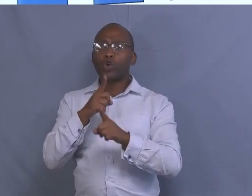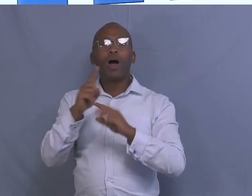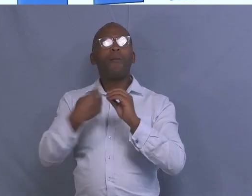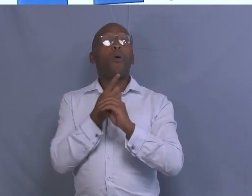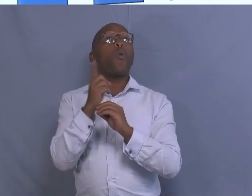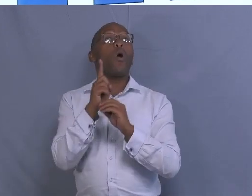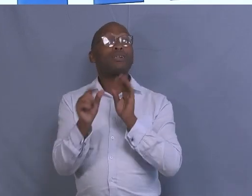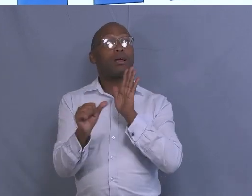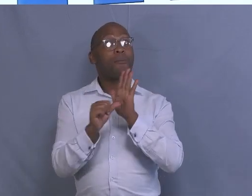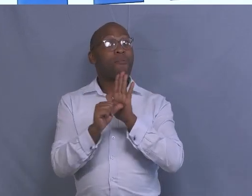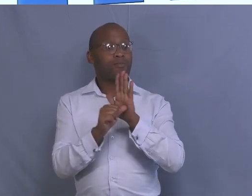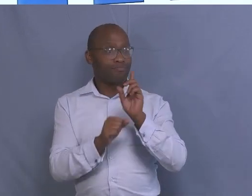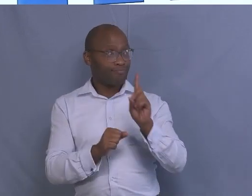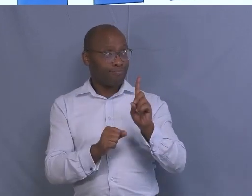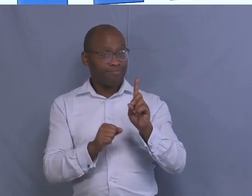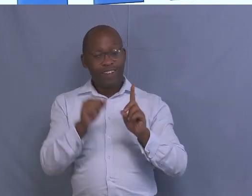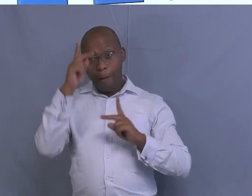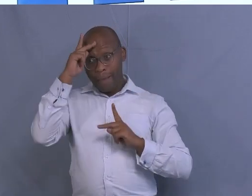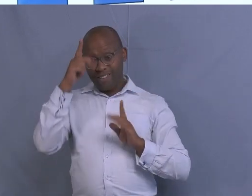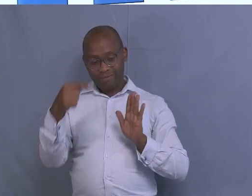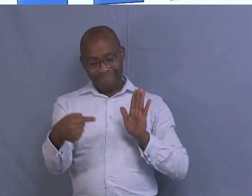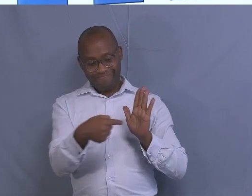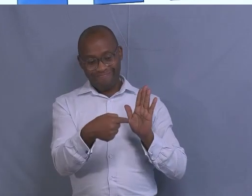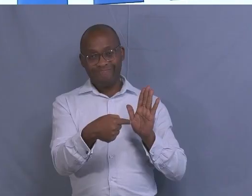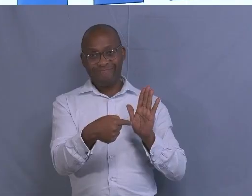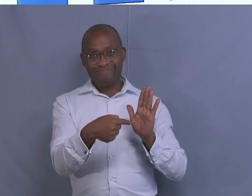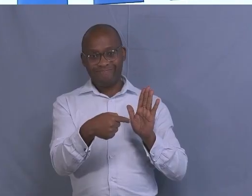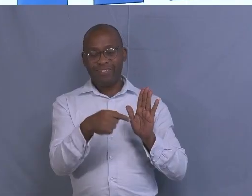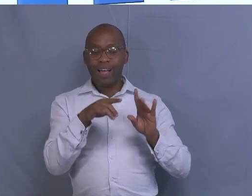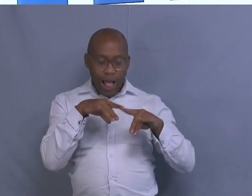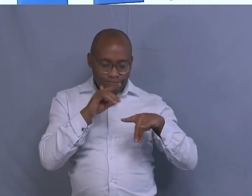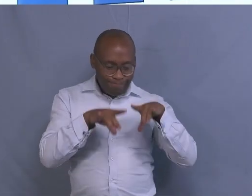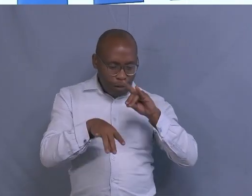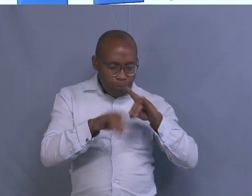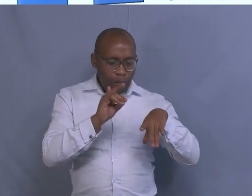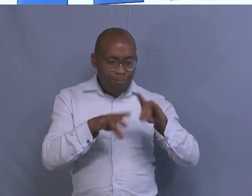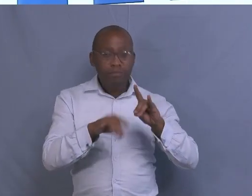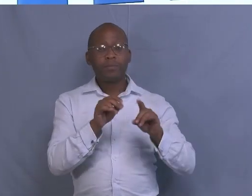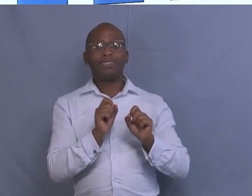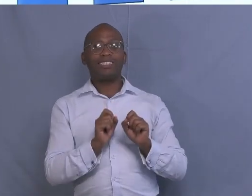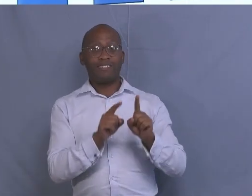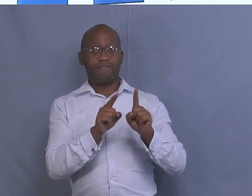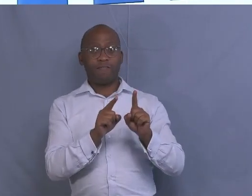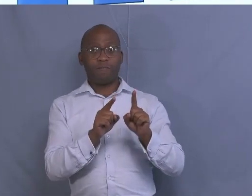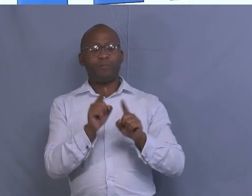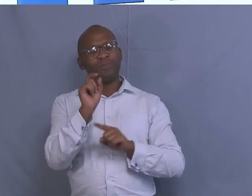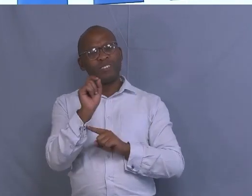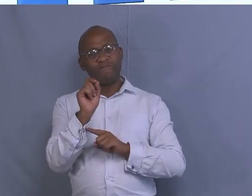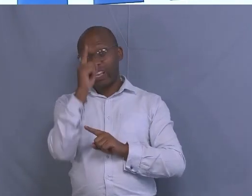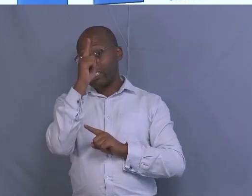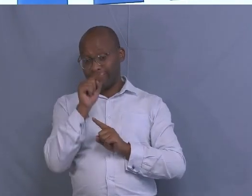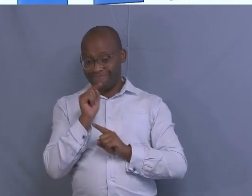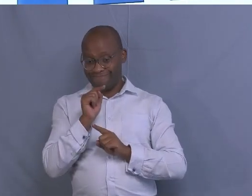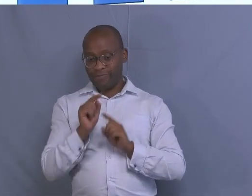the picture there. These are the animals that are grazing. Then the first aspect that is important in agriculture that we are going